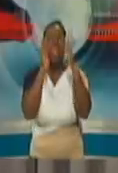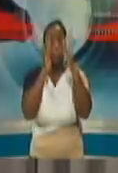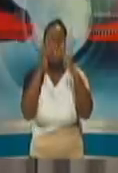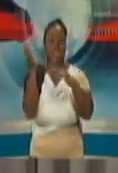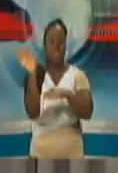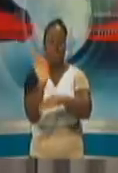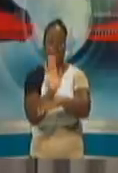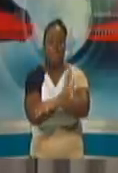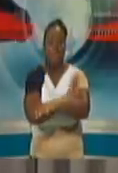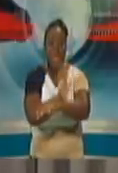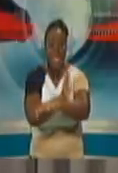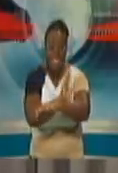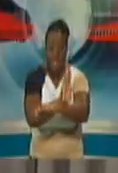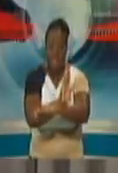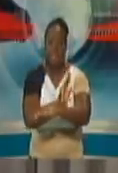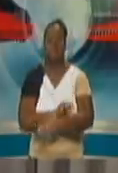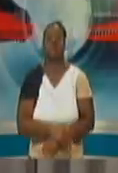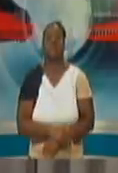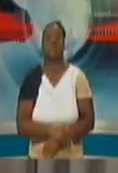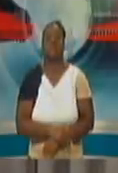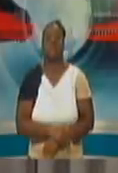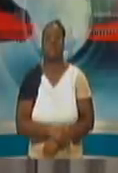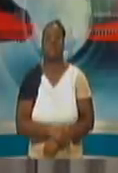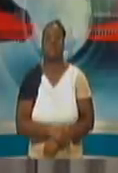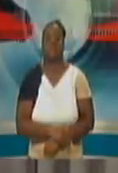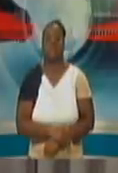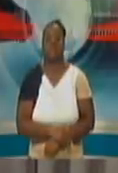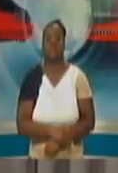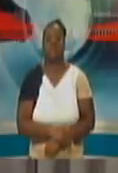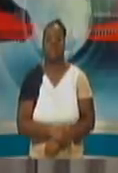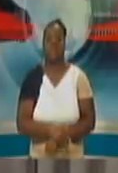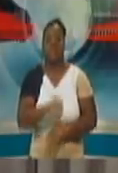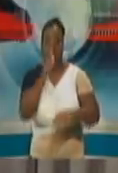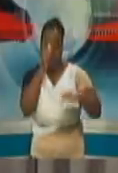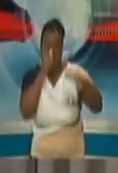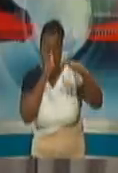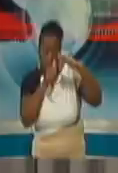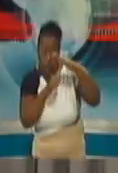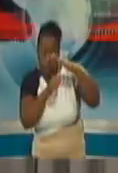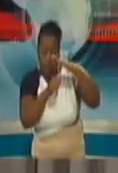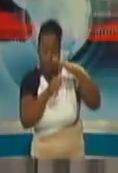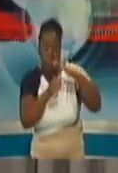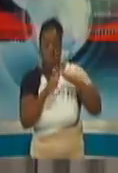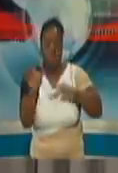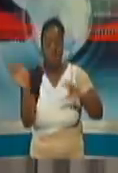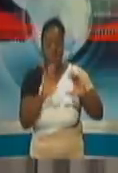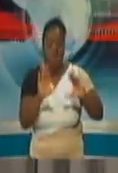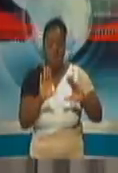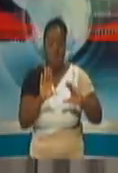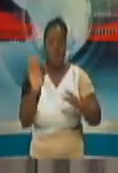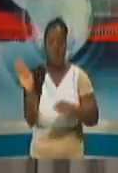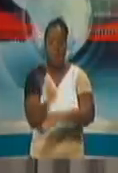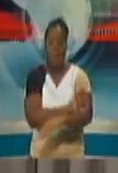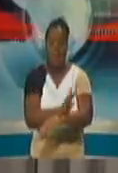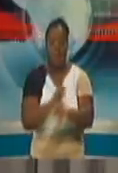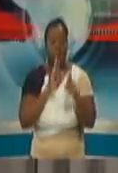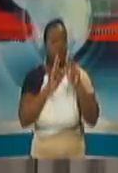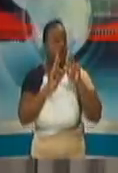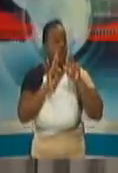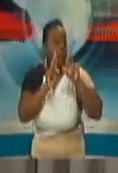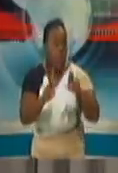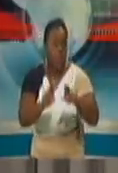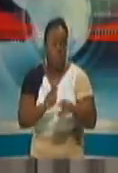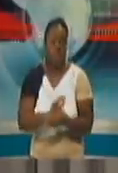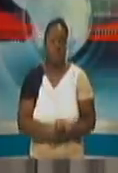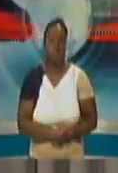indicators, the 10 indicators under the doing business report which we are measured by and we are going to be measured pretty soon.